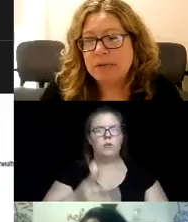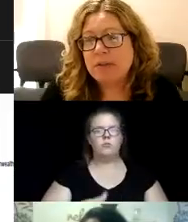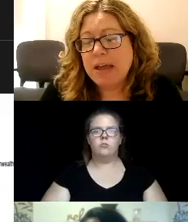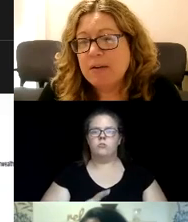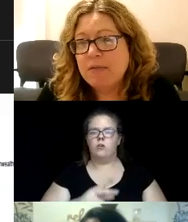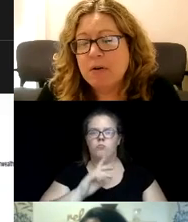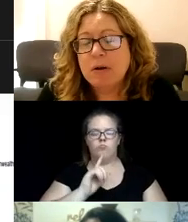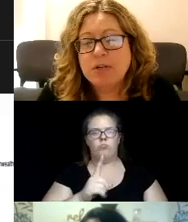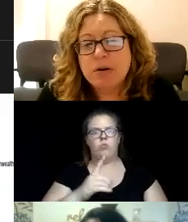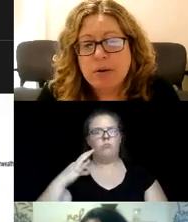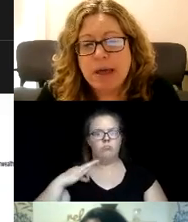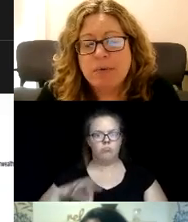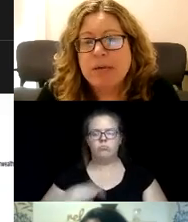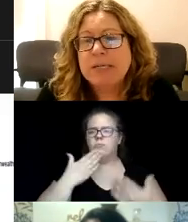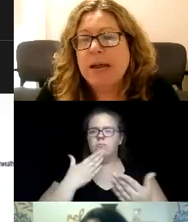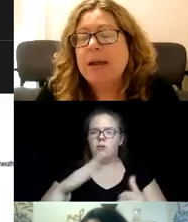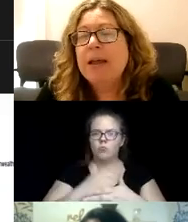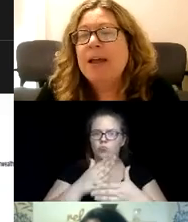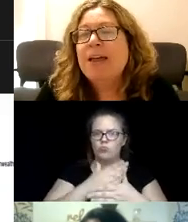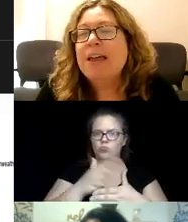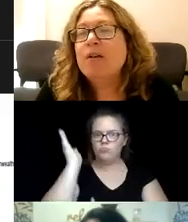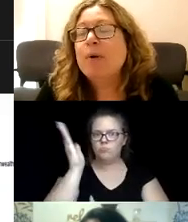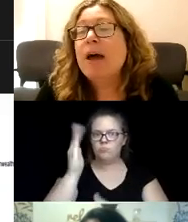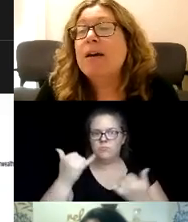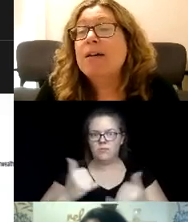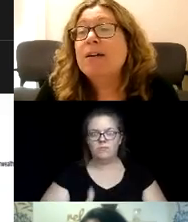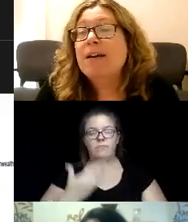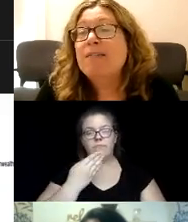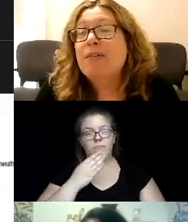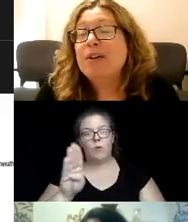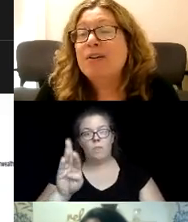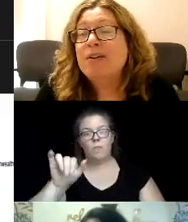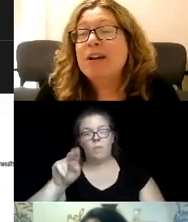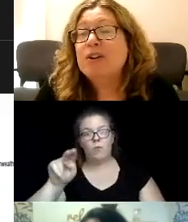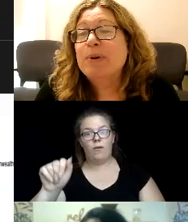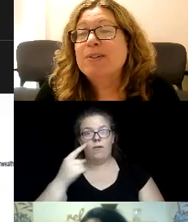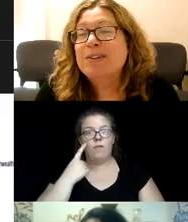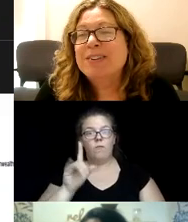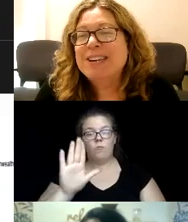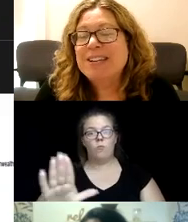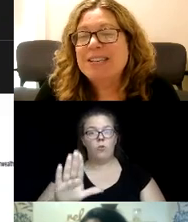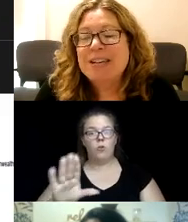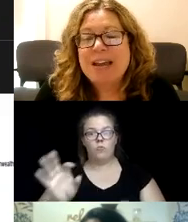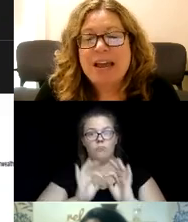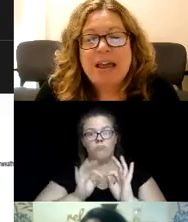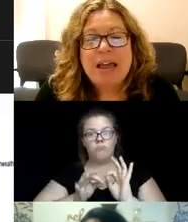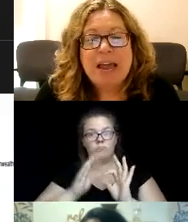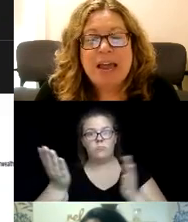useful. So thank you for sharing that with us today. Thank you, Brianna, for your interpreter services.